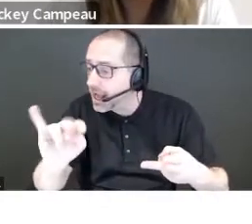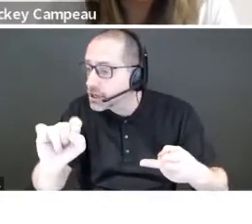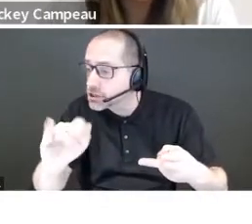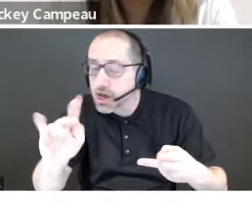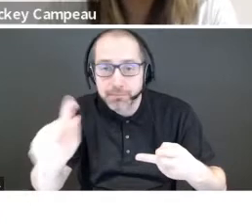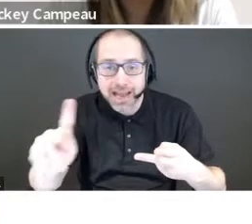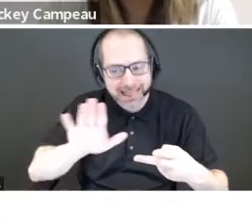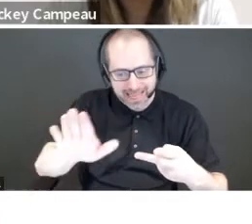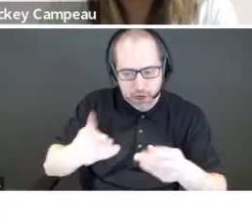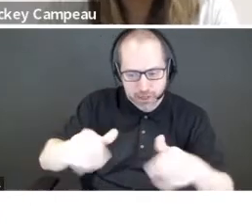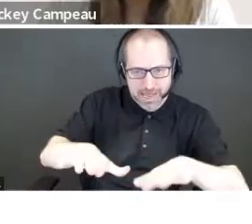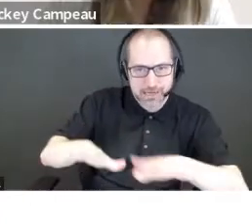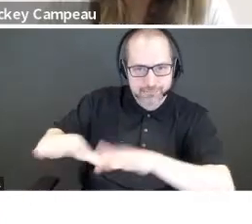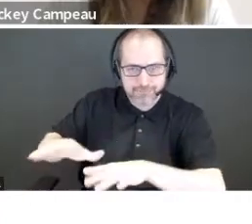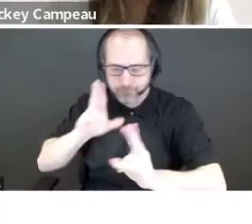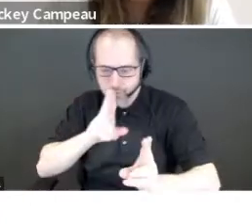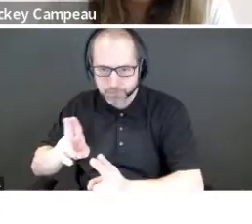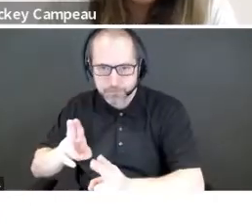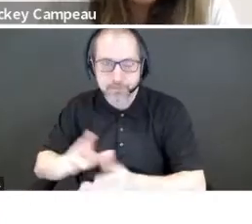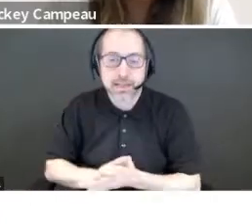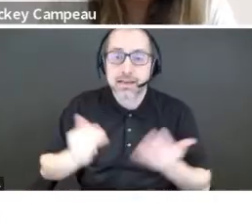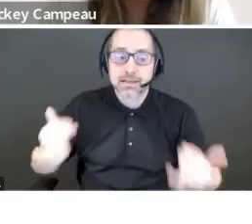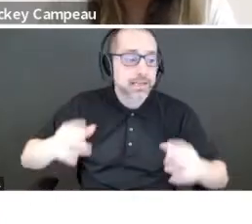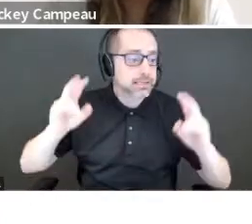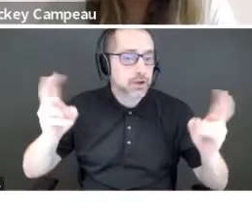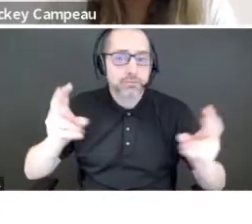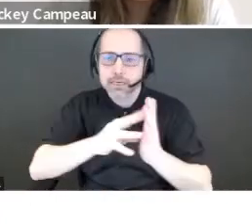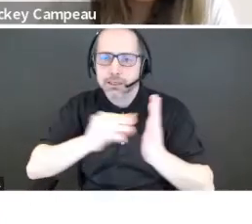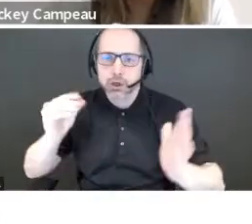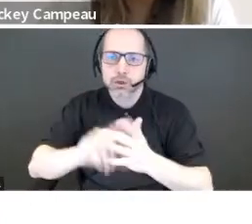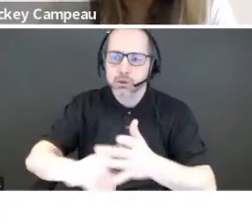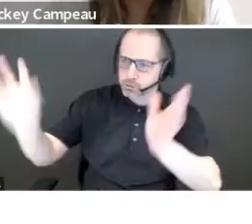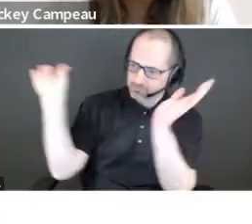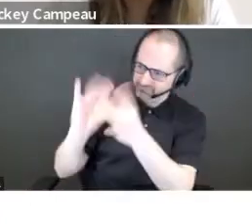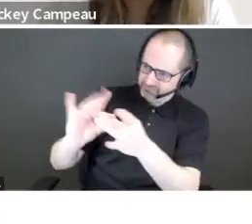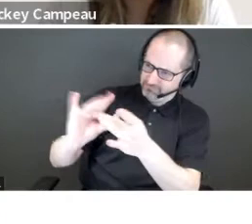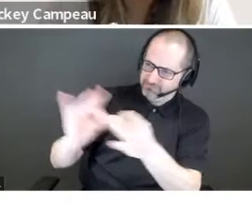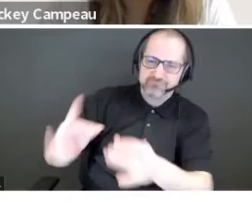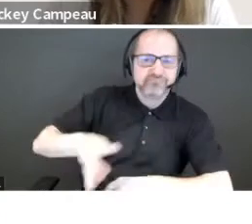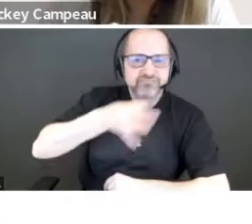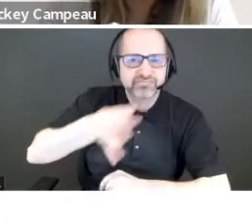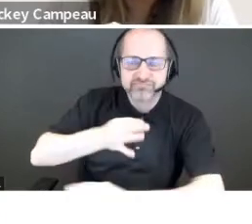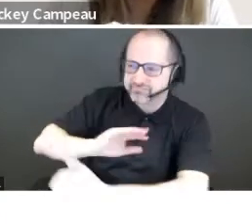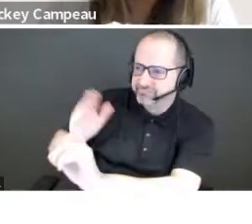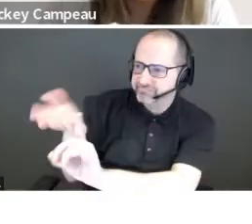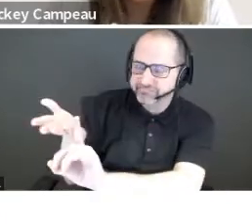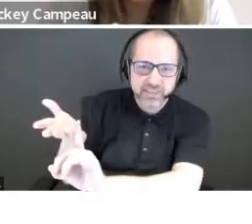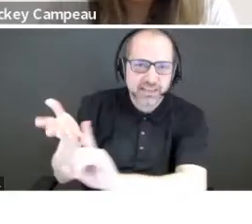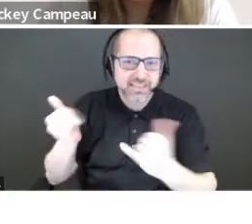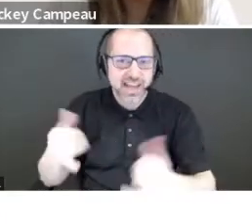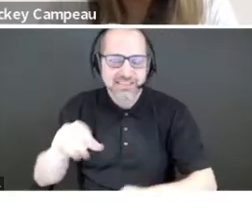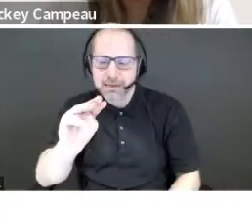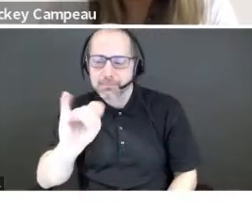So today's webinar is called Learn to Pitch Like a Pro, and pitch coach Maven and IG pitch coach specialist Melissa Durrell